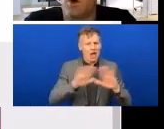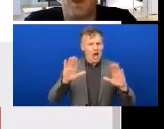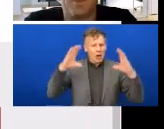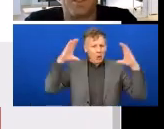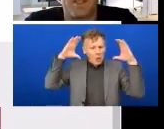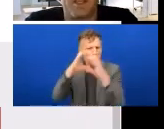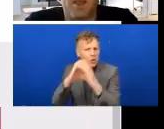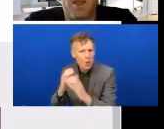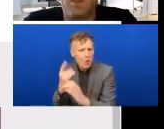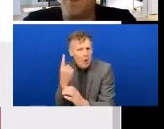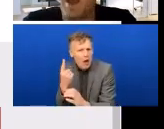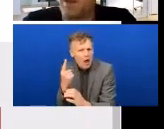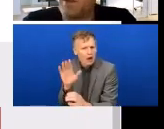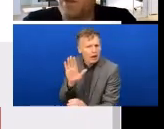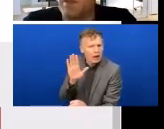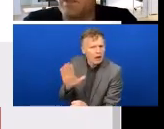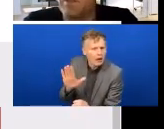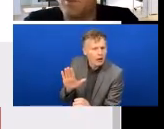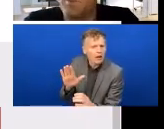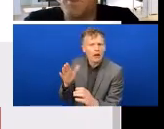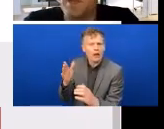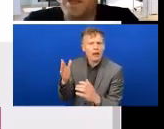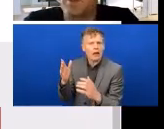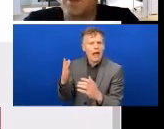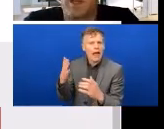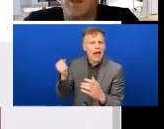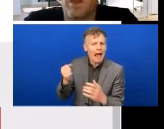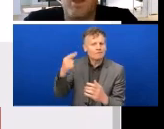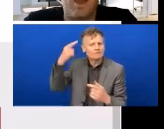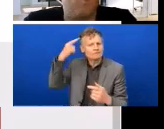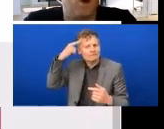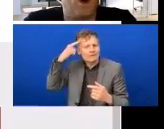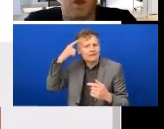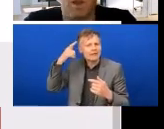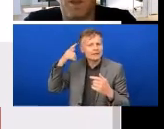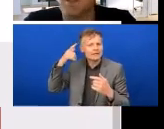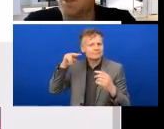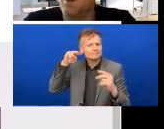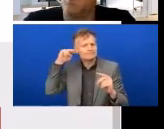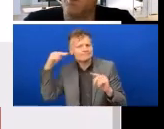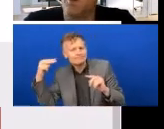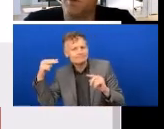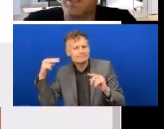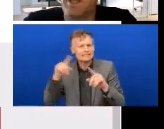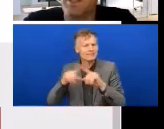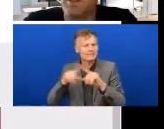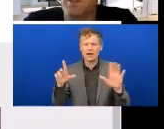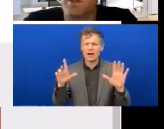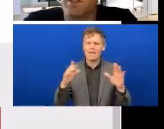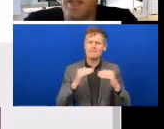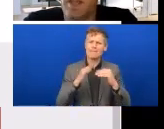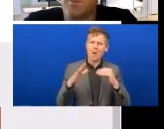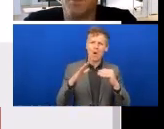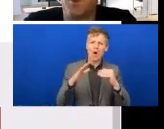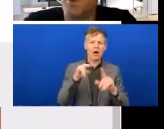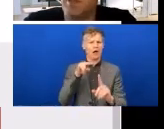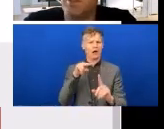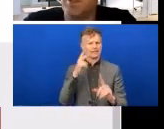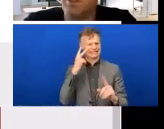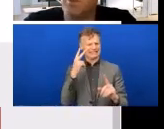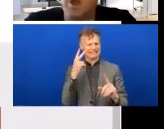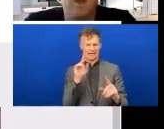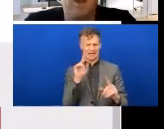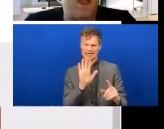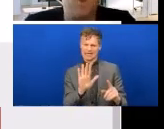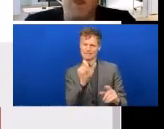more on perhaps the barrier that an individual might be encountering and what a line manager or what an organisation can do to help support that